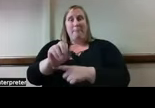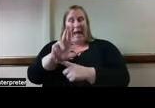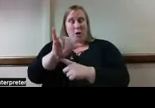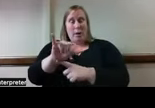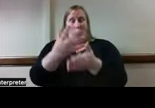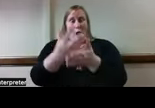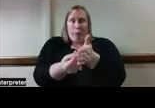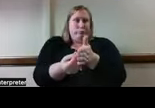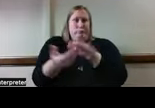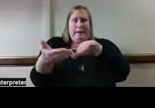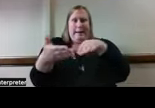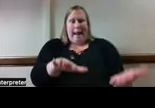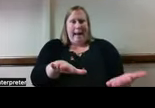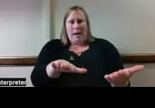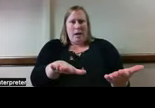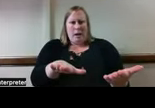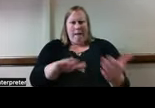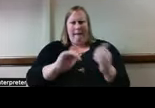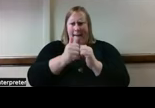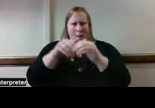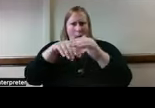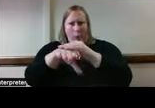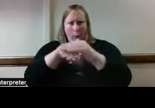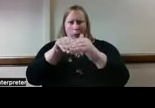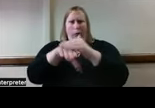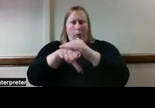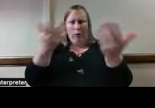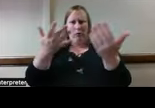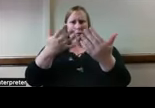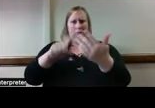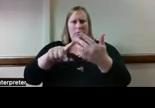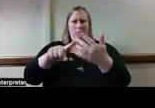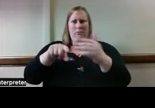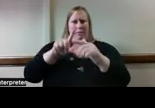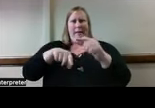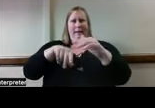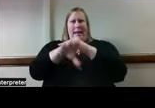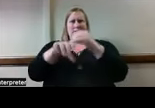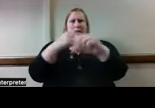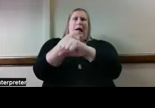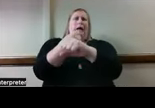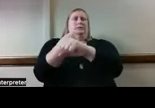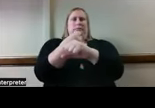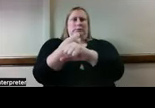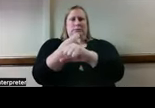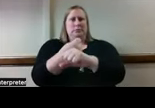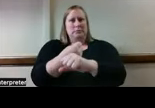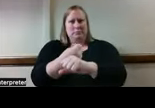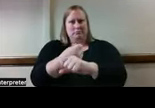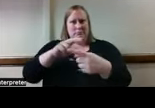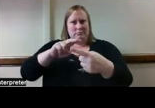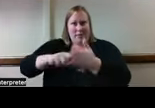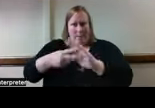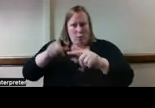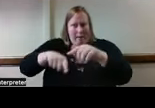battery interface, you could run into a challenge, especially if you're letting in caregivers or things like that into the home.